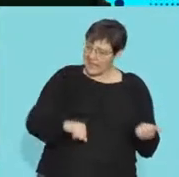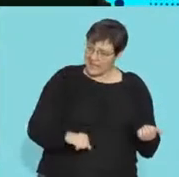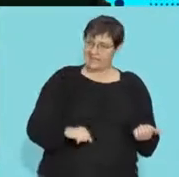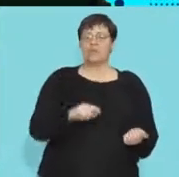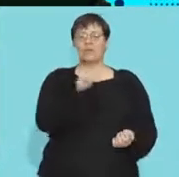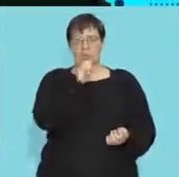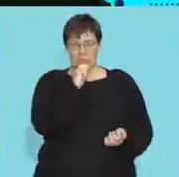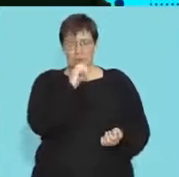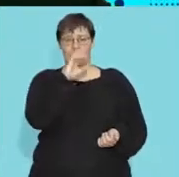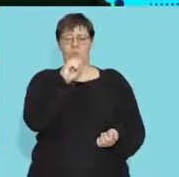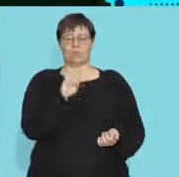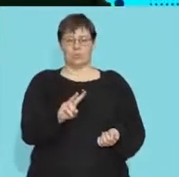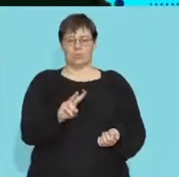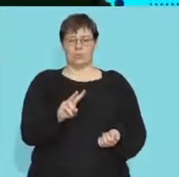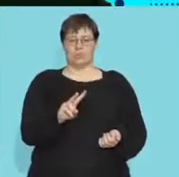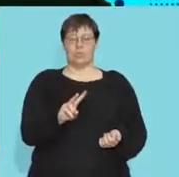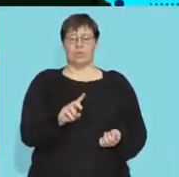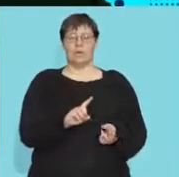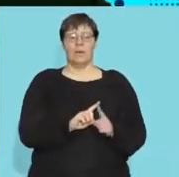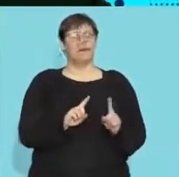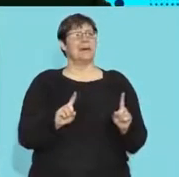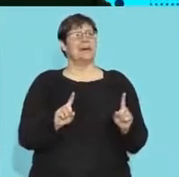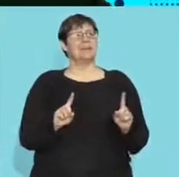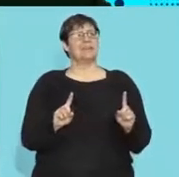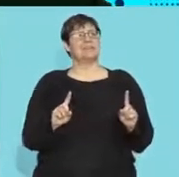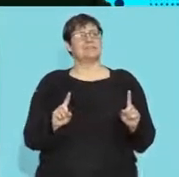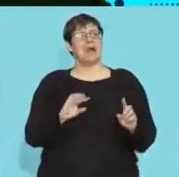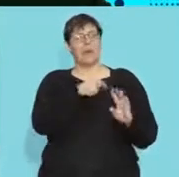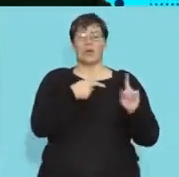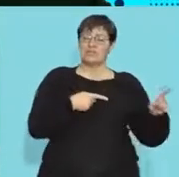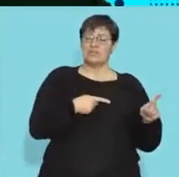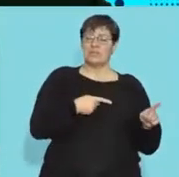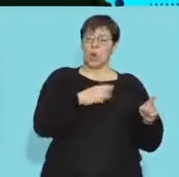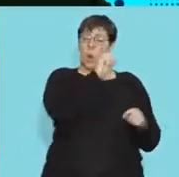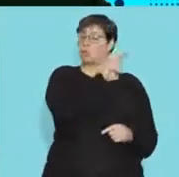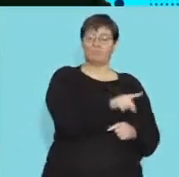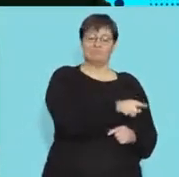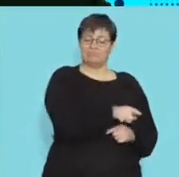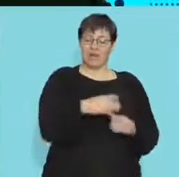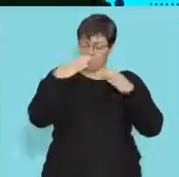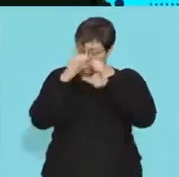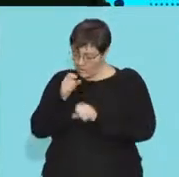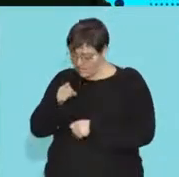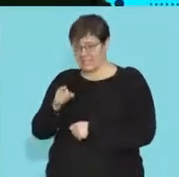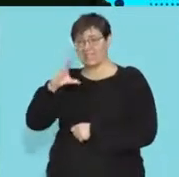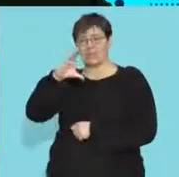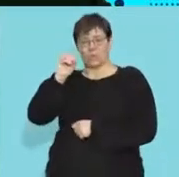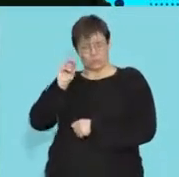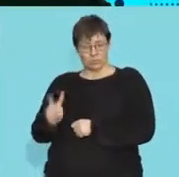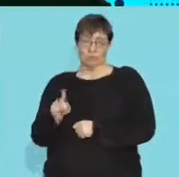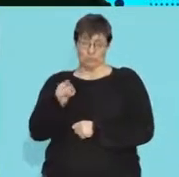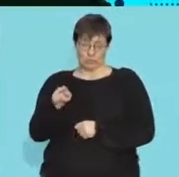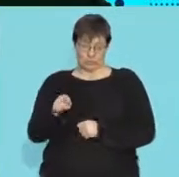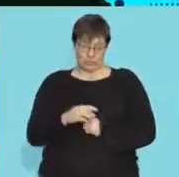to use oxygen as a means but i'm not it's not about the oxygen okay that's really important it's about the carbon